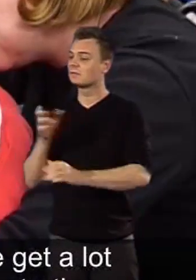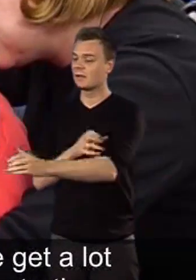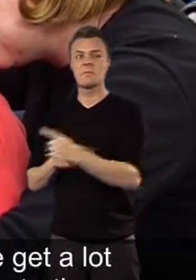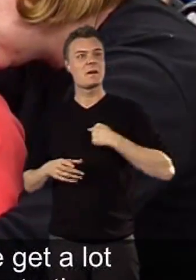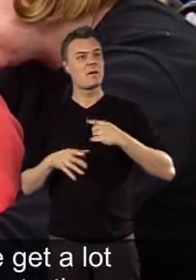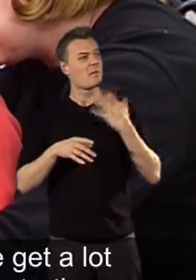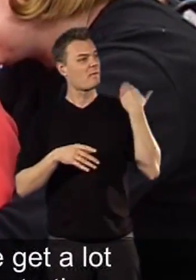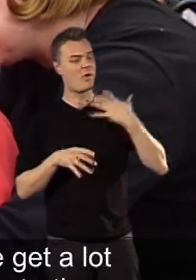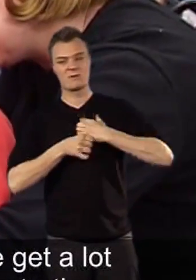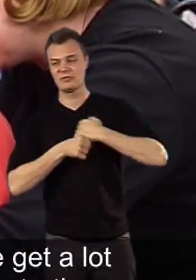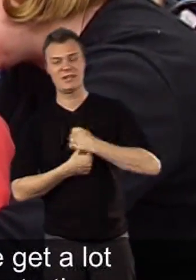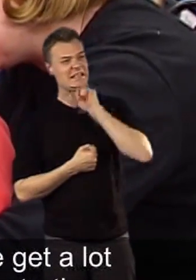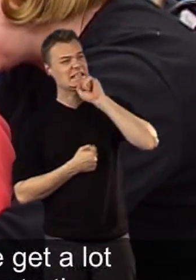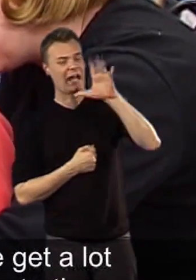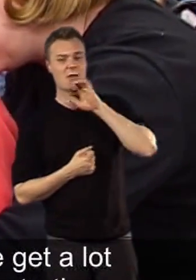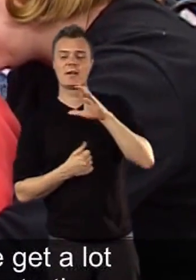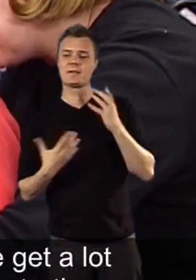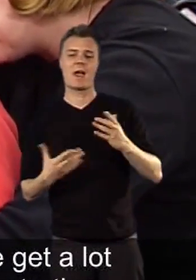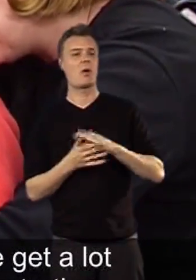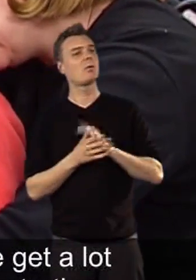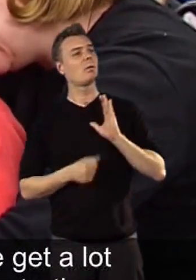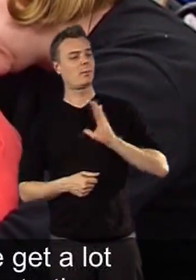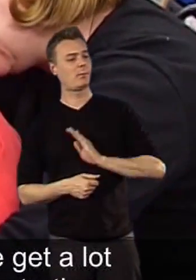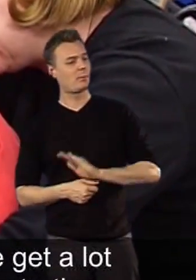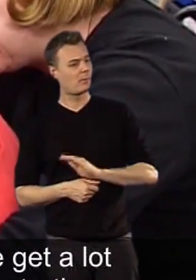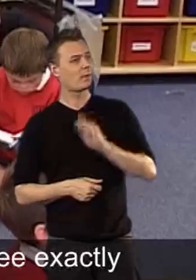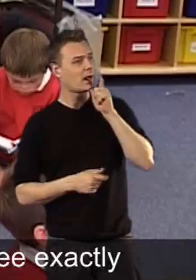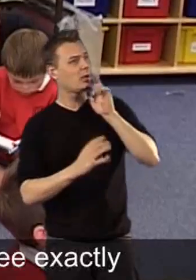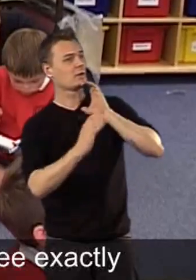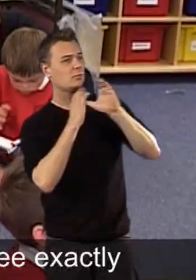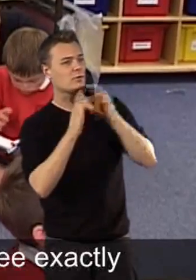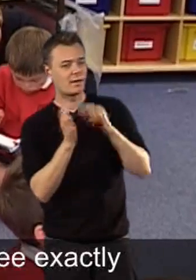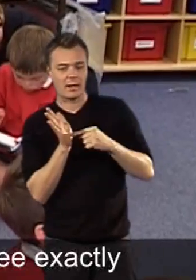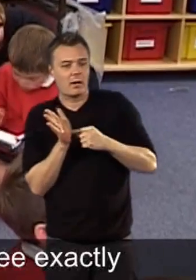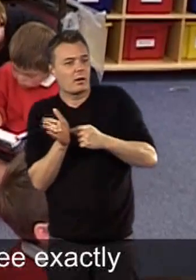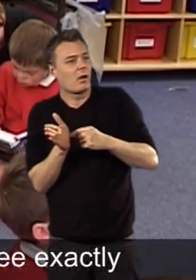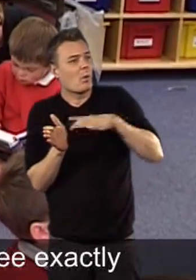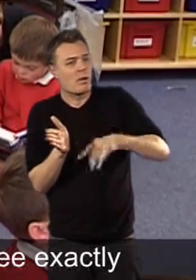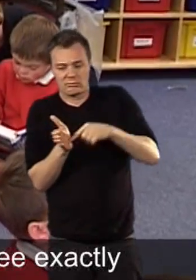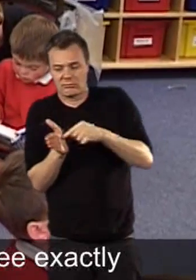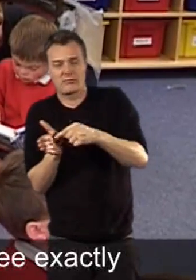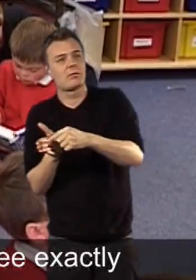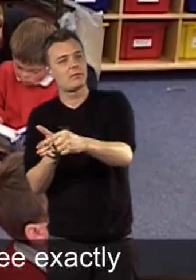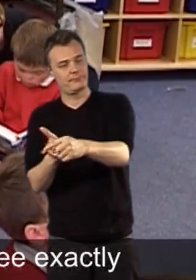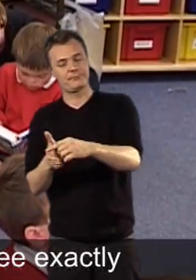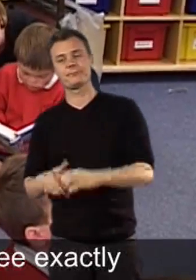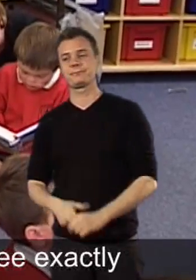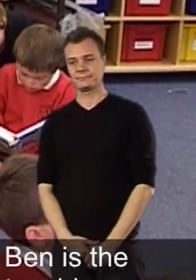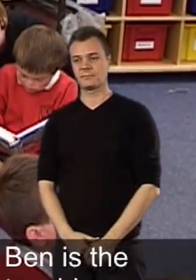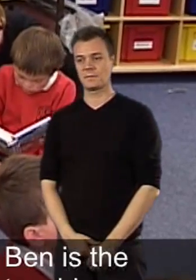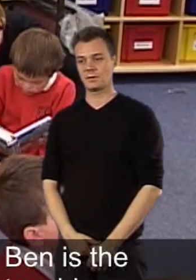shouting, perhaps the frustration, because again using this we can see exactly what Ben wants.